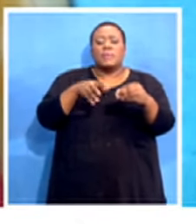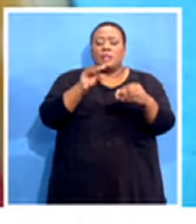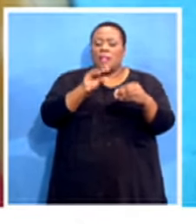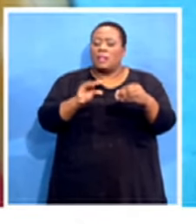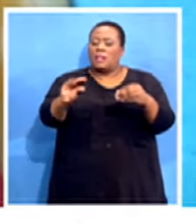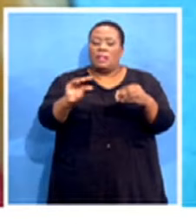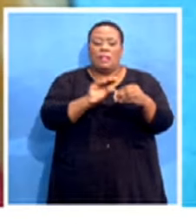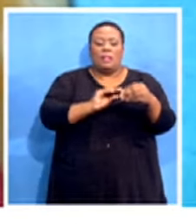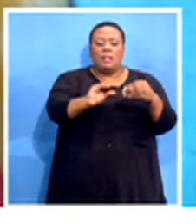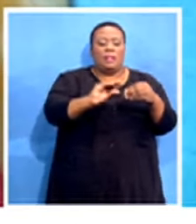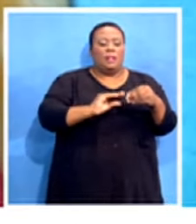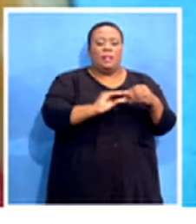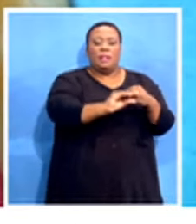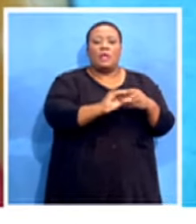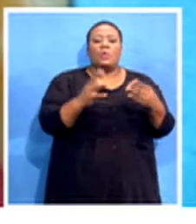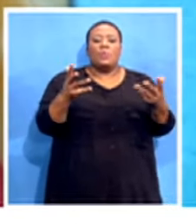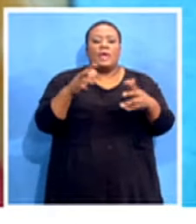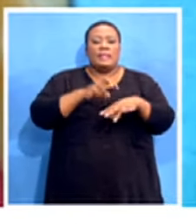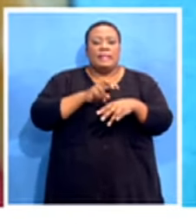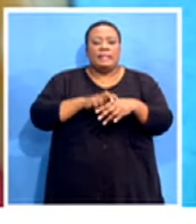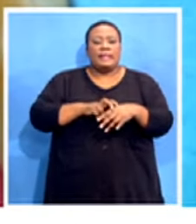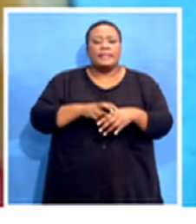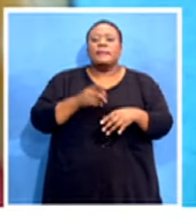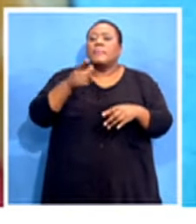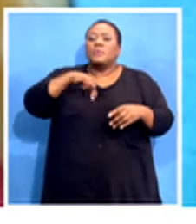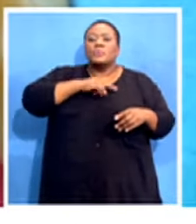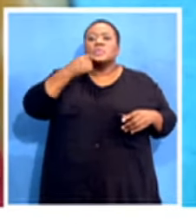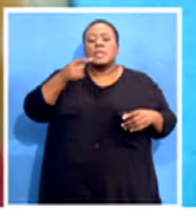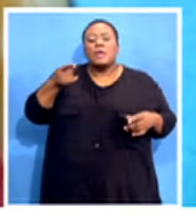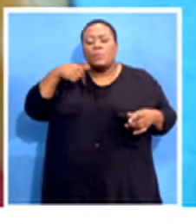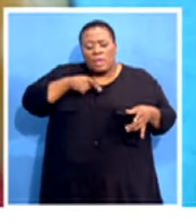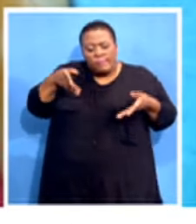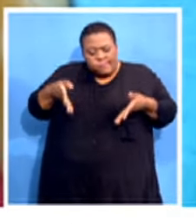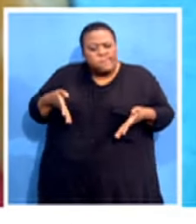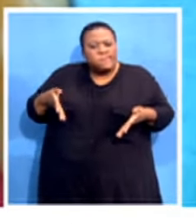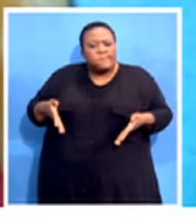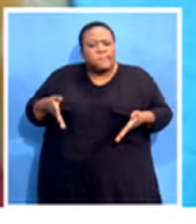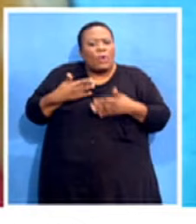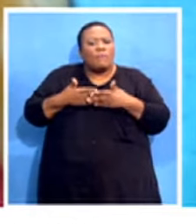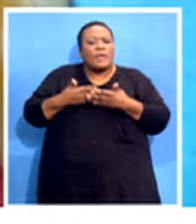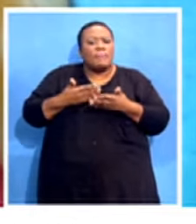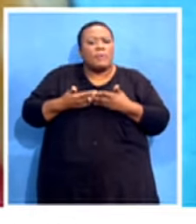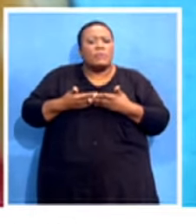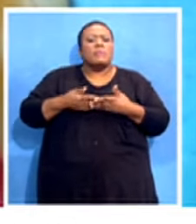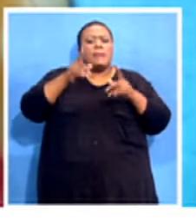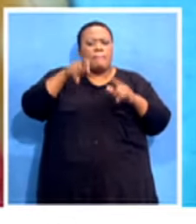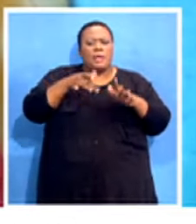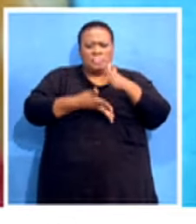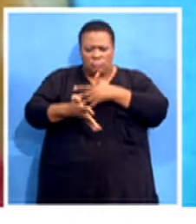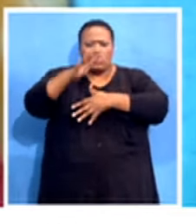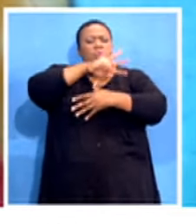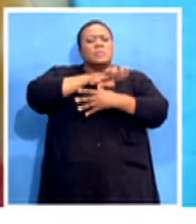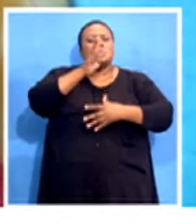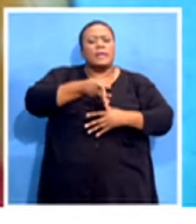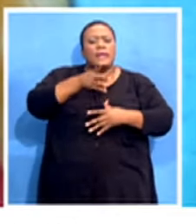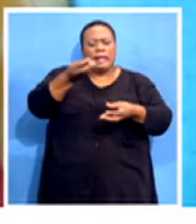where it is necessary. We're saying for us, we are here, we are necessary, are valuable. They must reprioritize and give back that money. If they say they don't